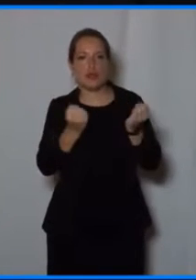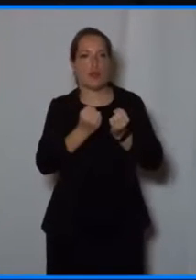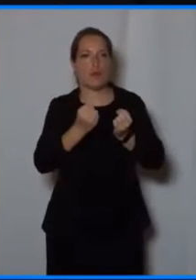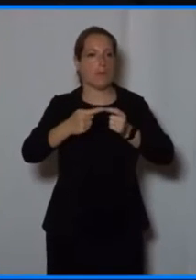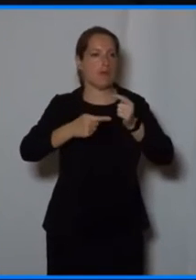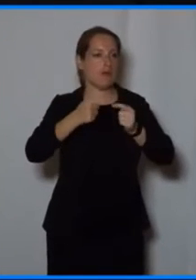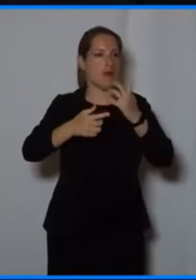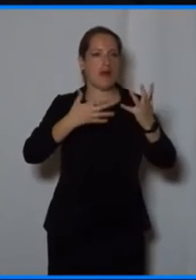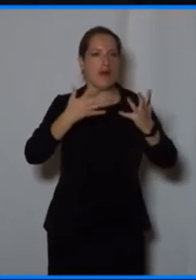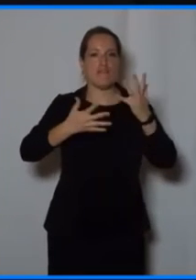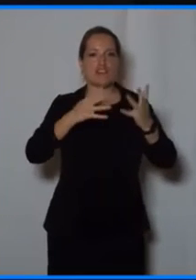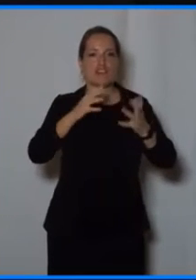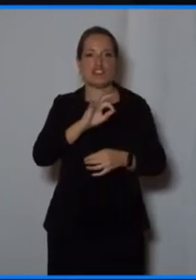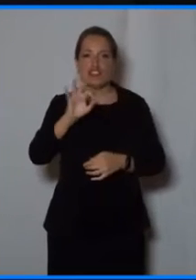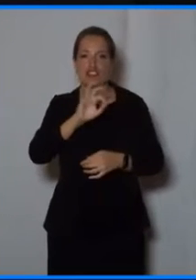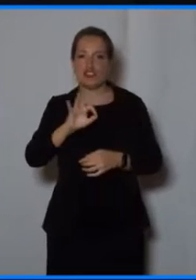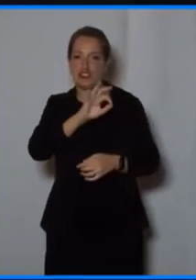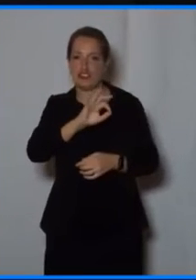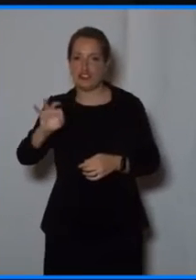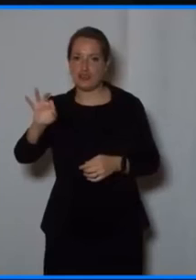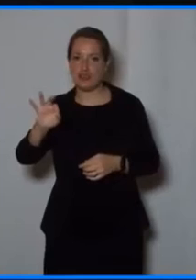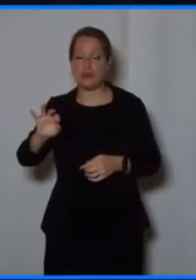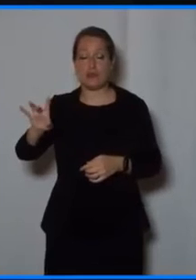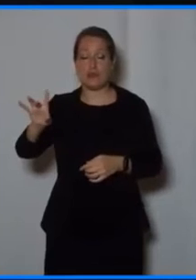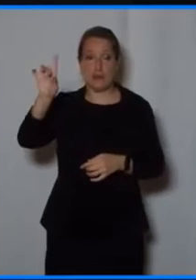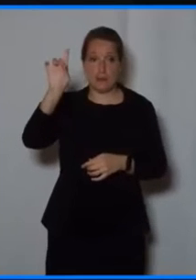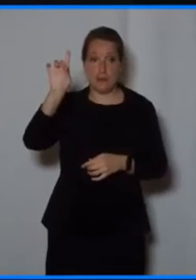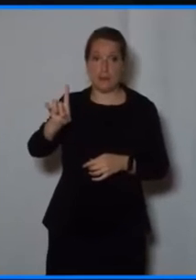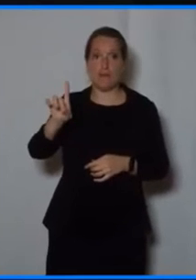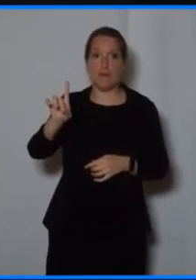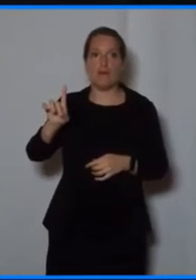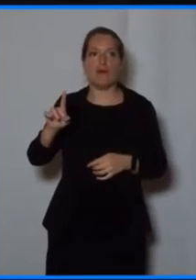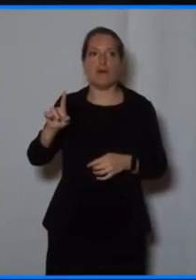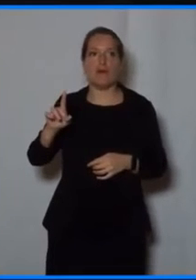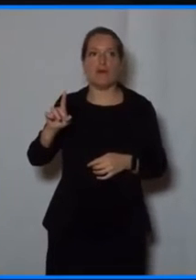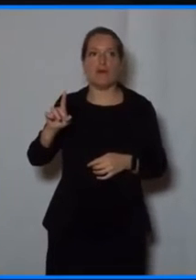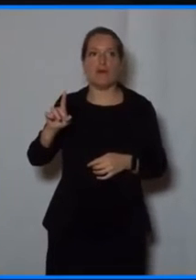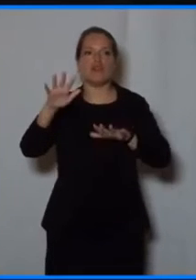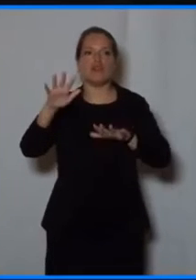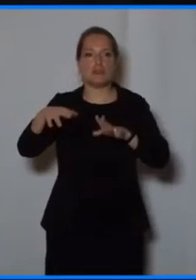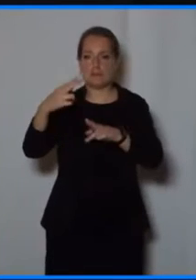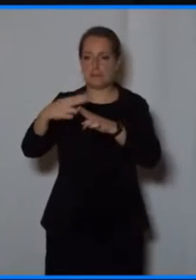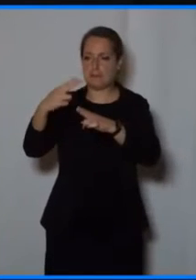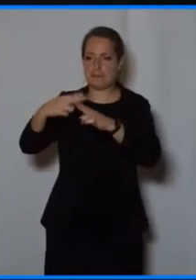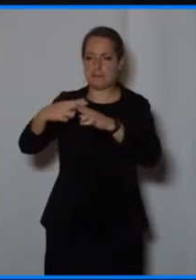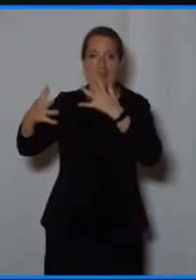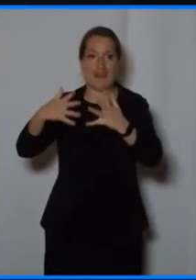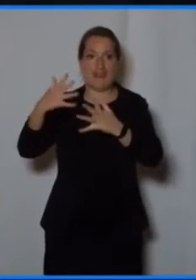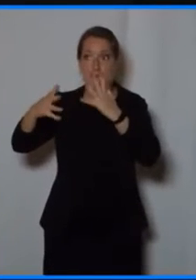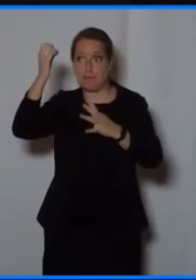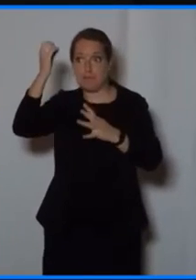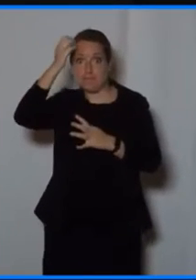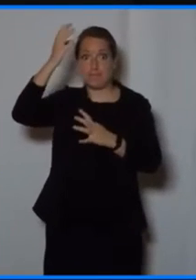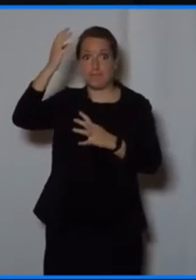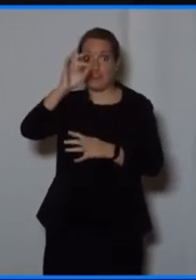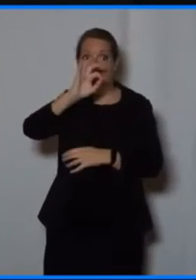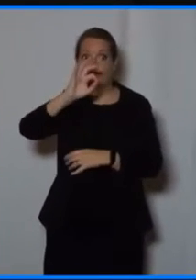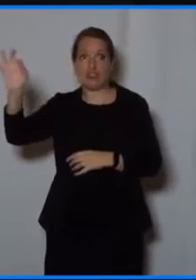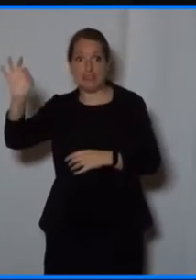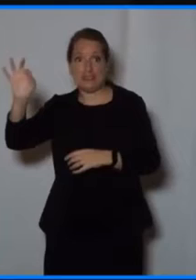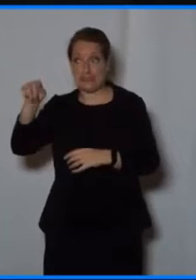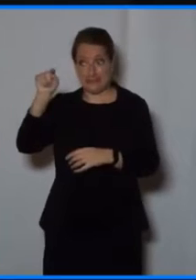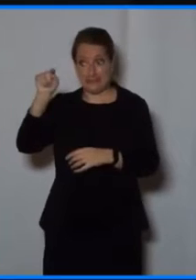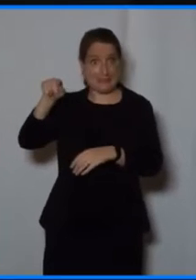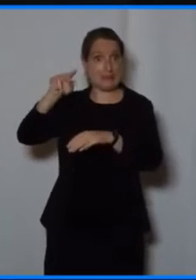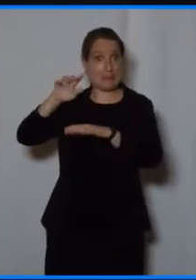And the truth is none of these great inventions alone is anyway likely to change